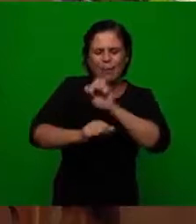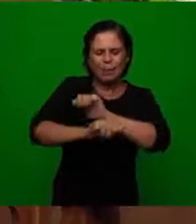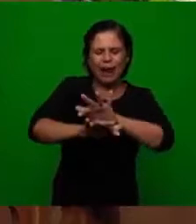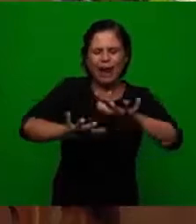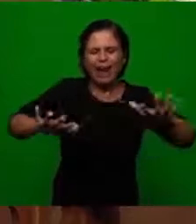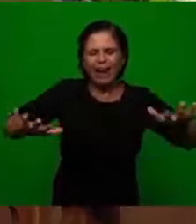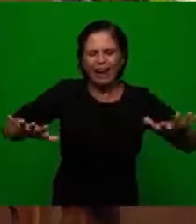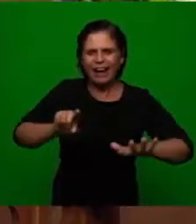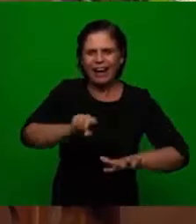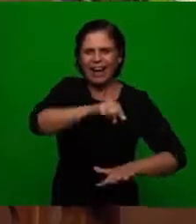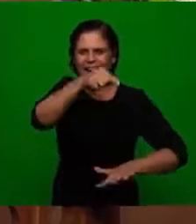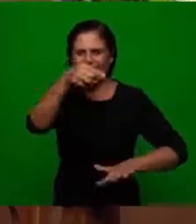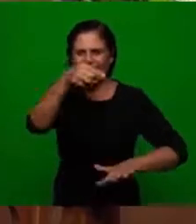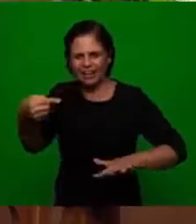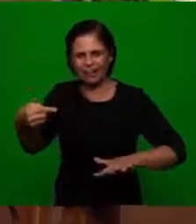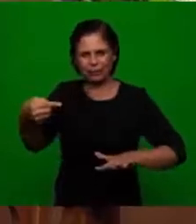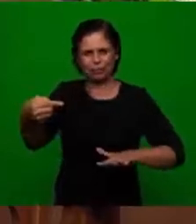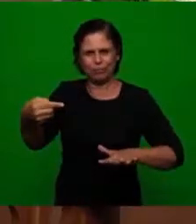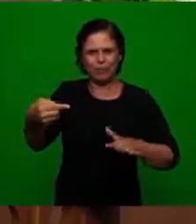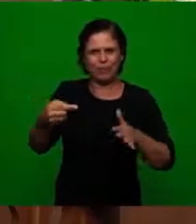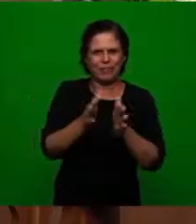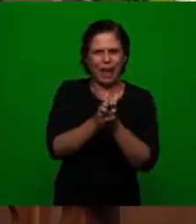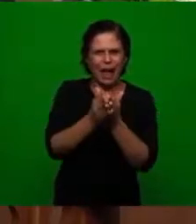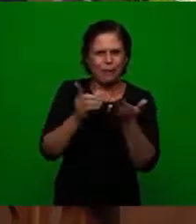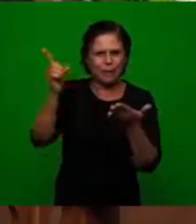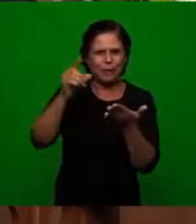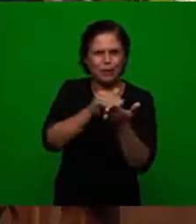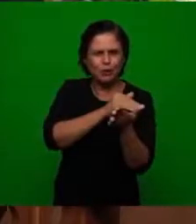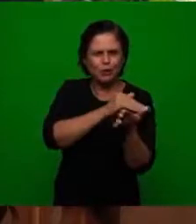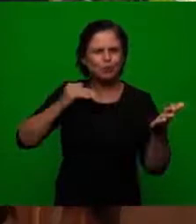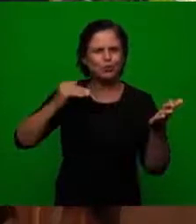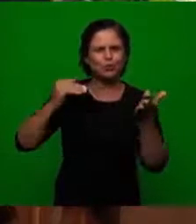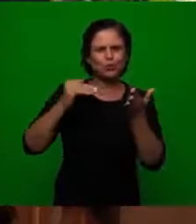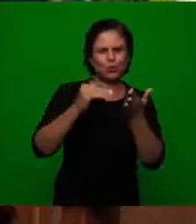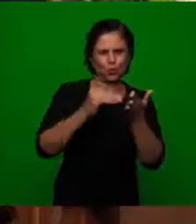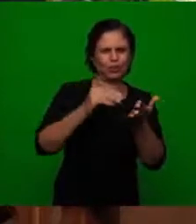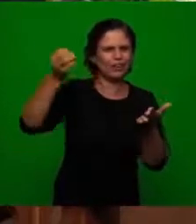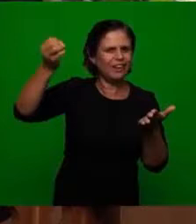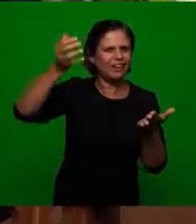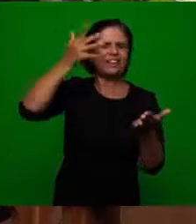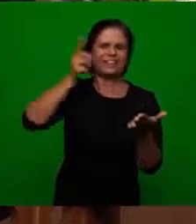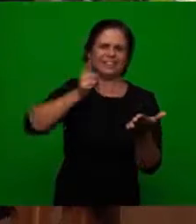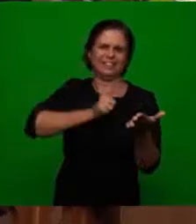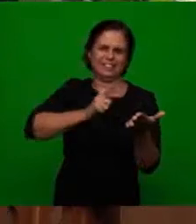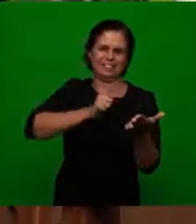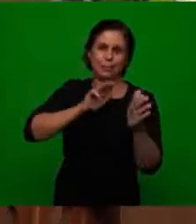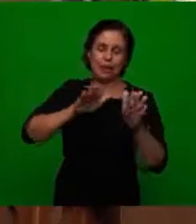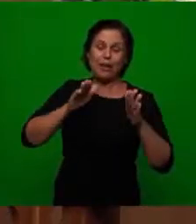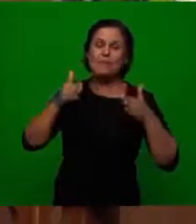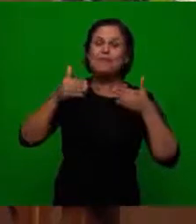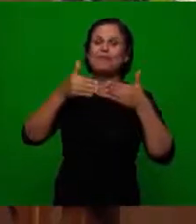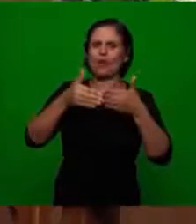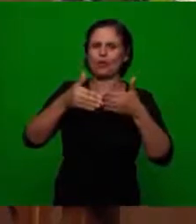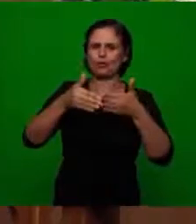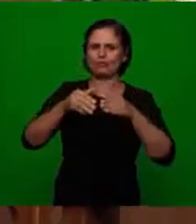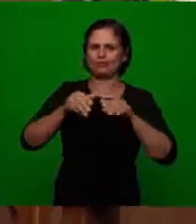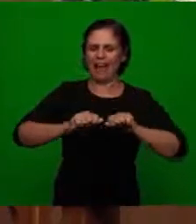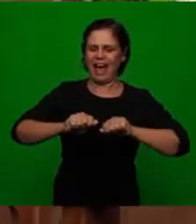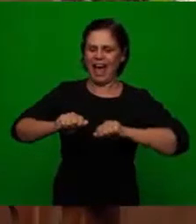the great operation of salvation and then extended in all the writings of the word and especially in the